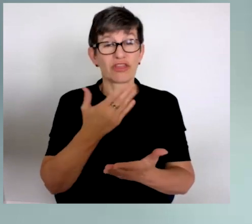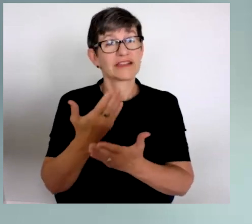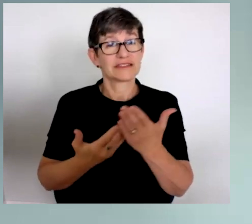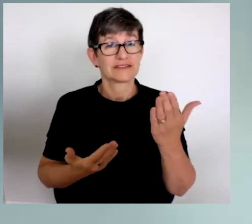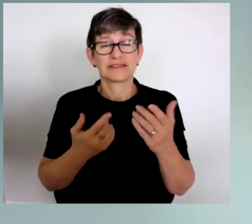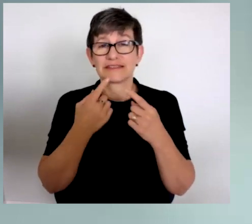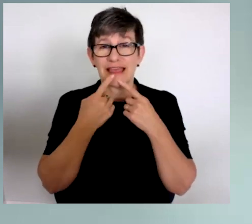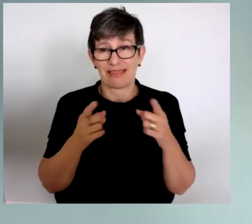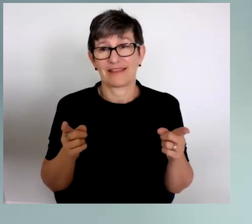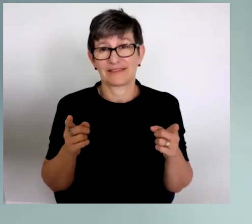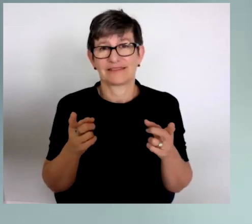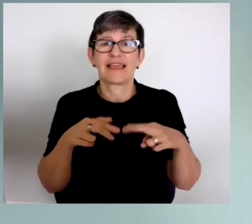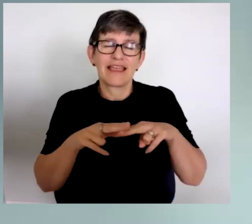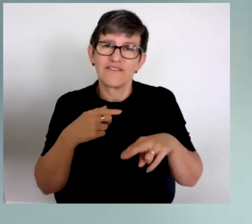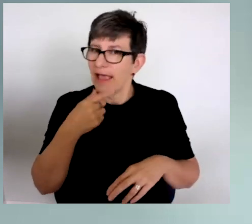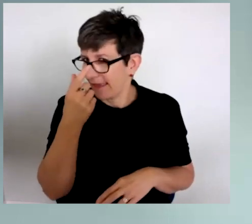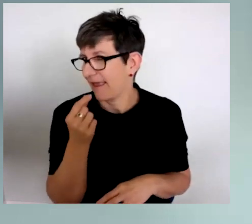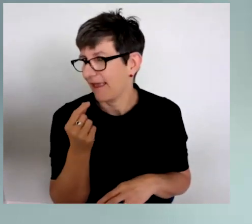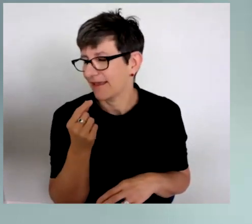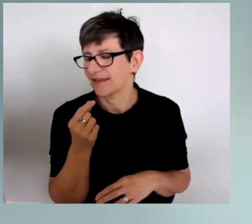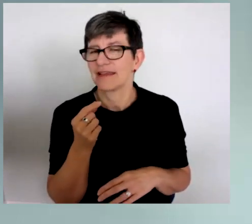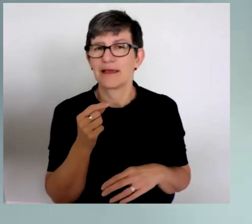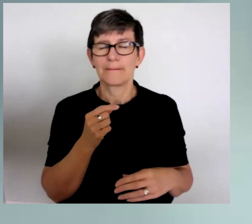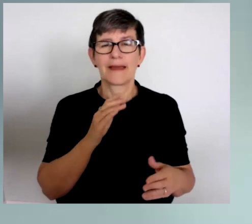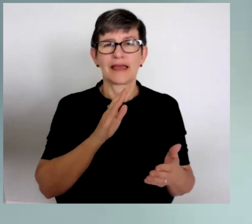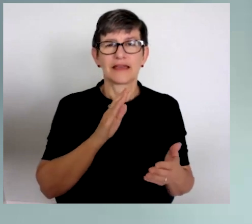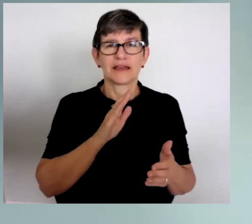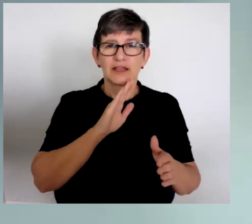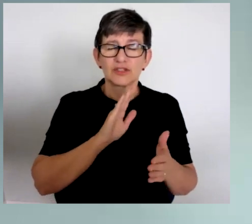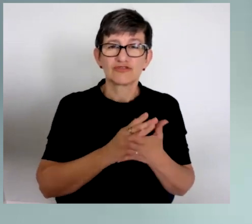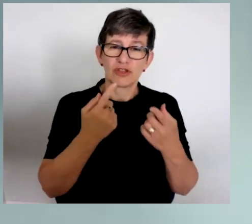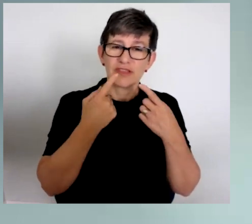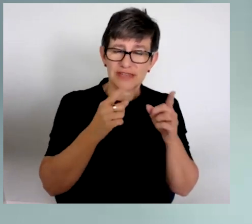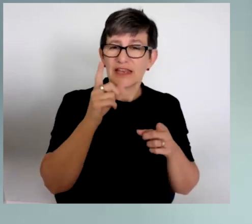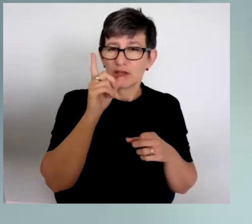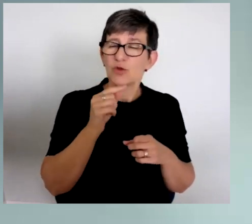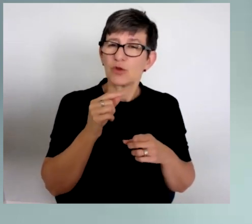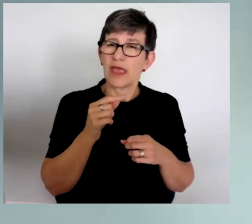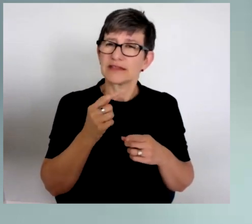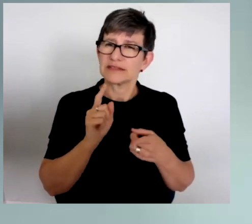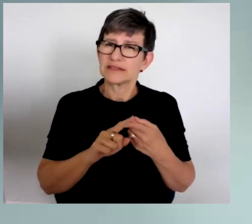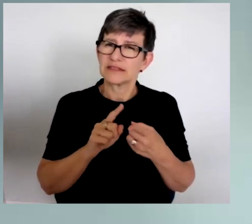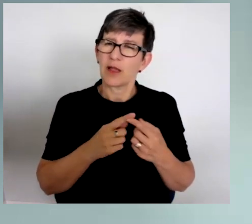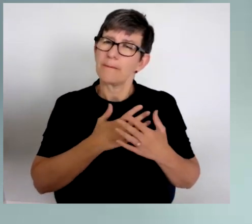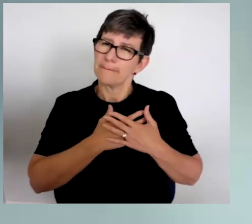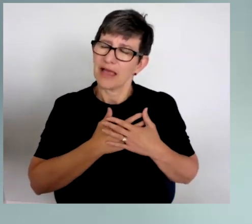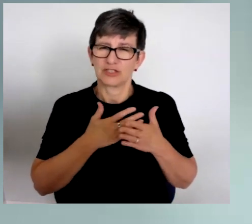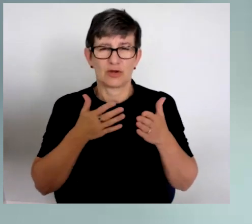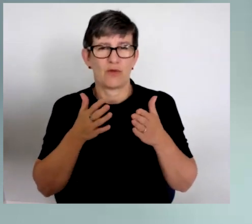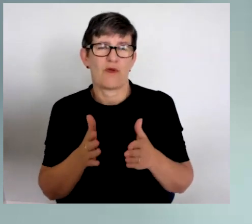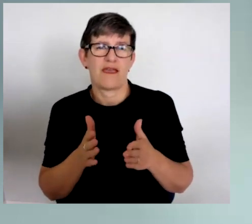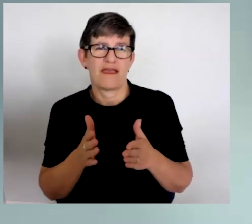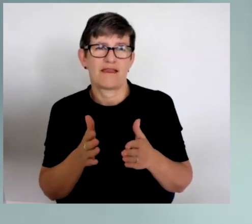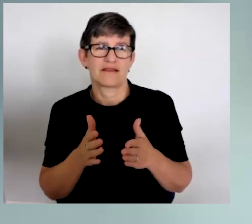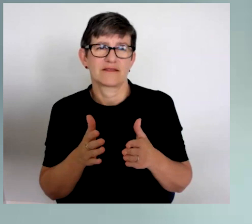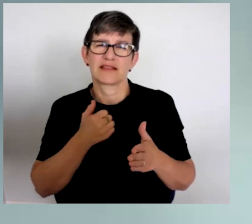you know, wherever I possibly can. But you can do truth-telling in a kind and compassionate way. It doesn't always work, but wherever I